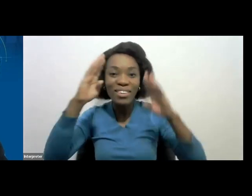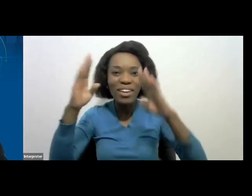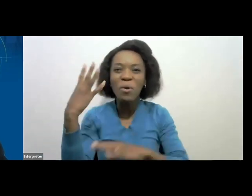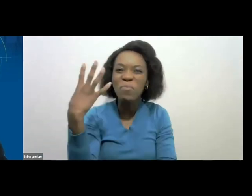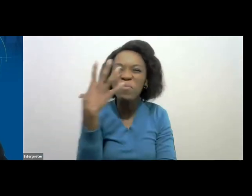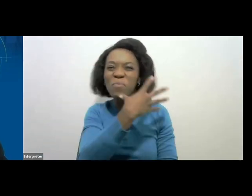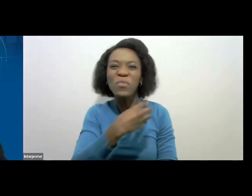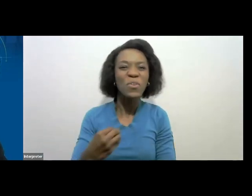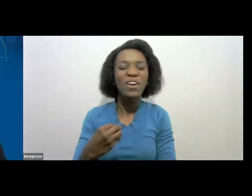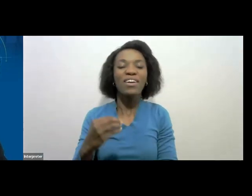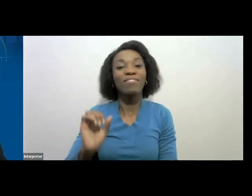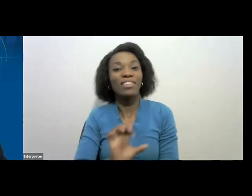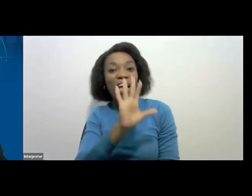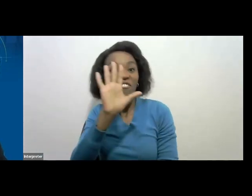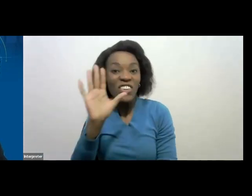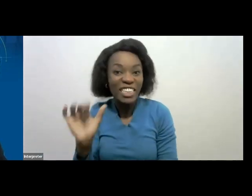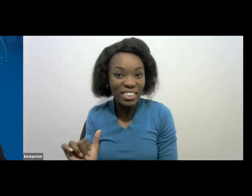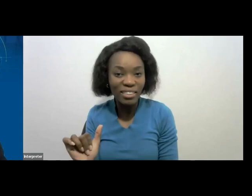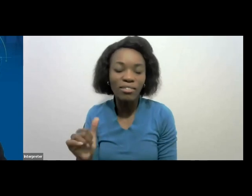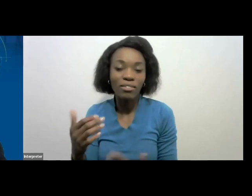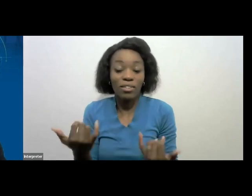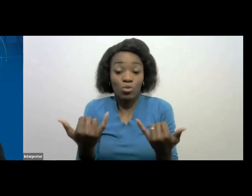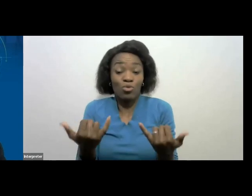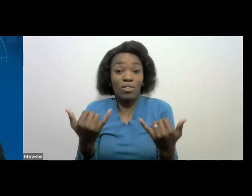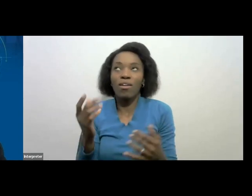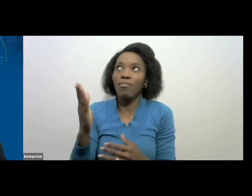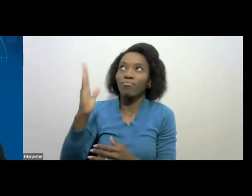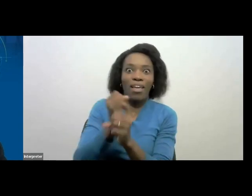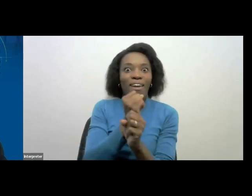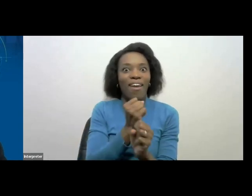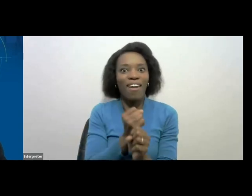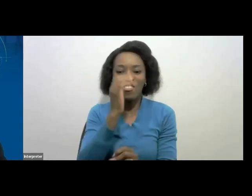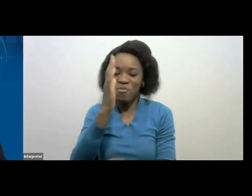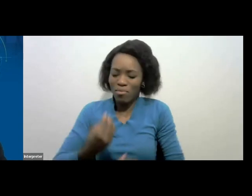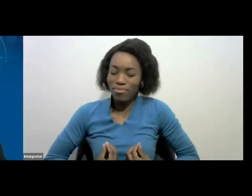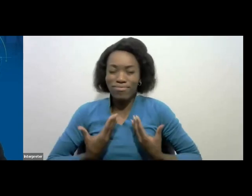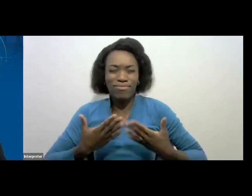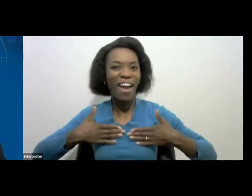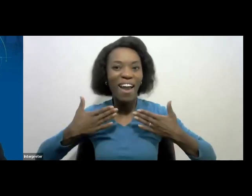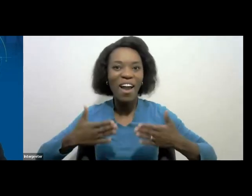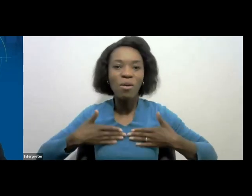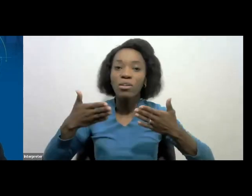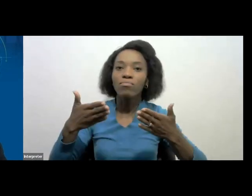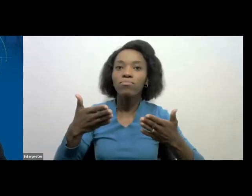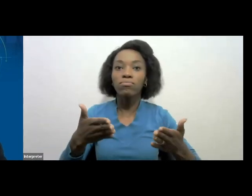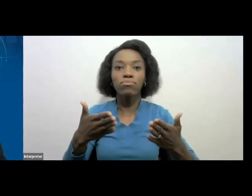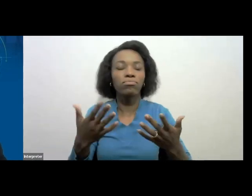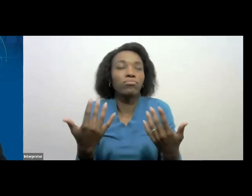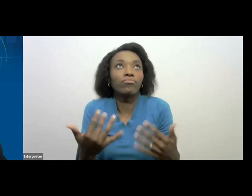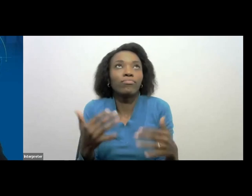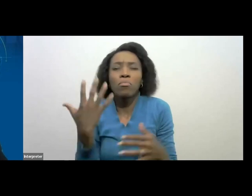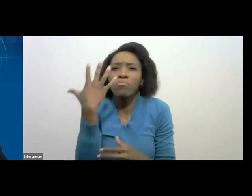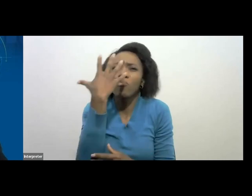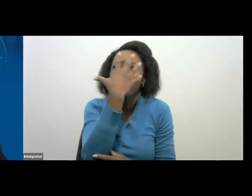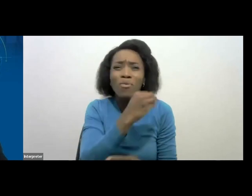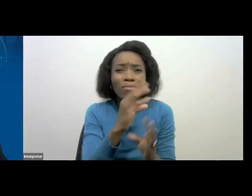This is the day that the Lord has made. We'll rejoice and be happy in it. What a wonderful session to end the year, spending it